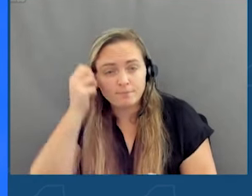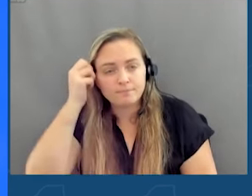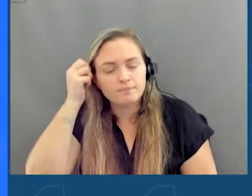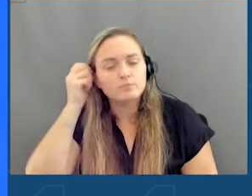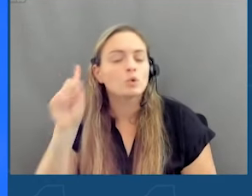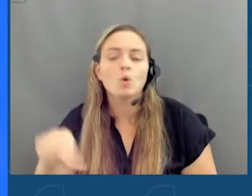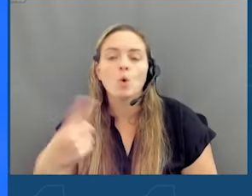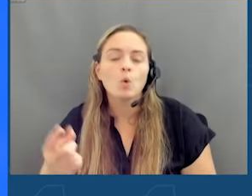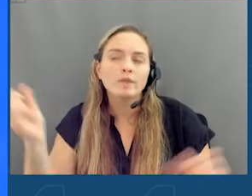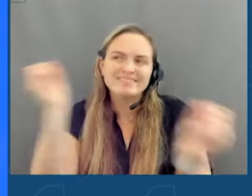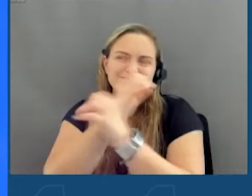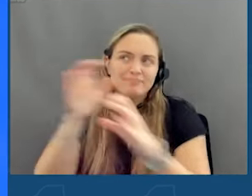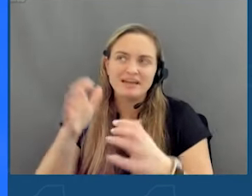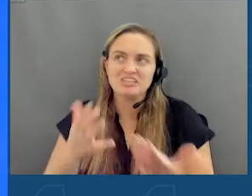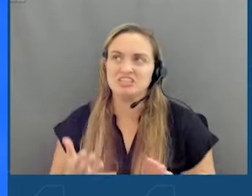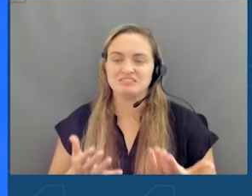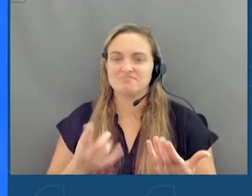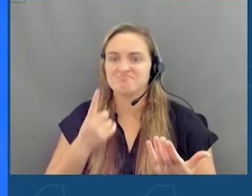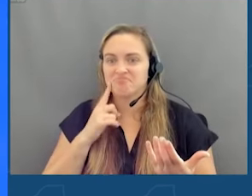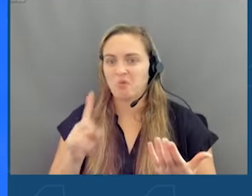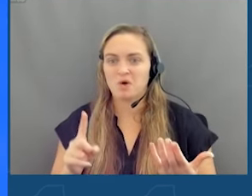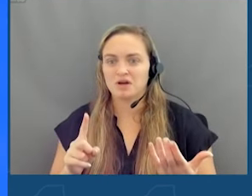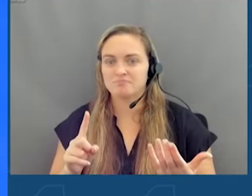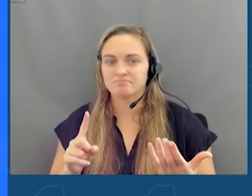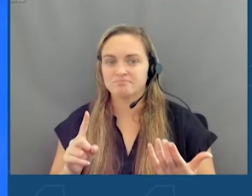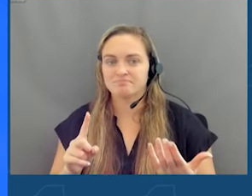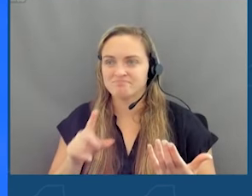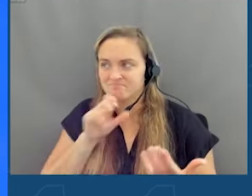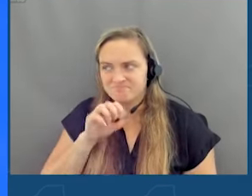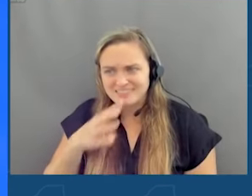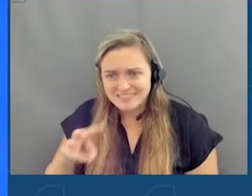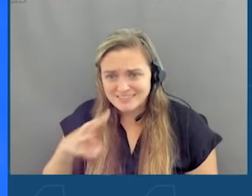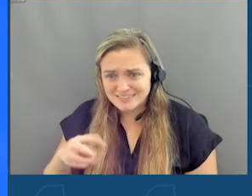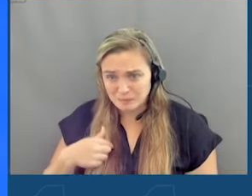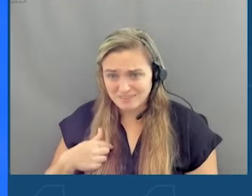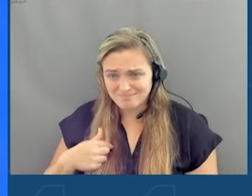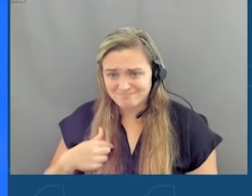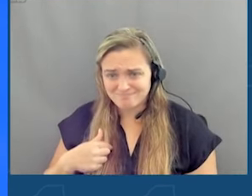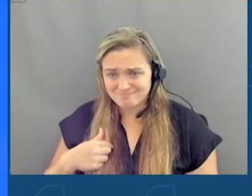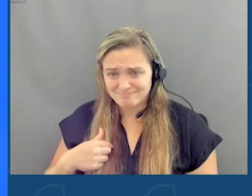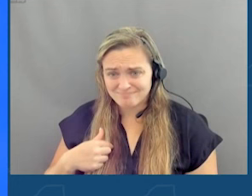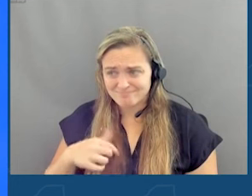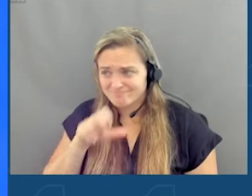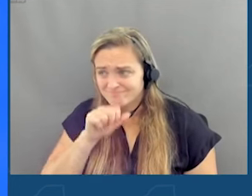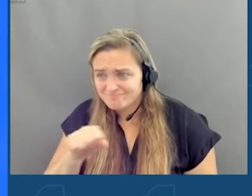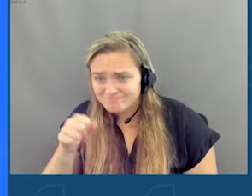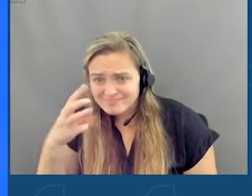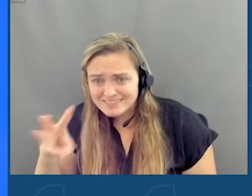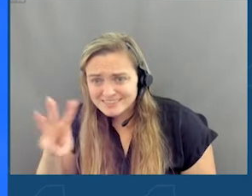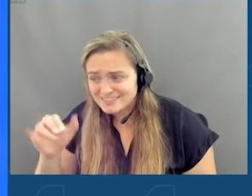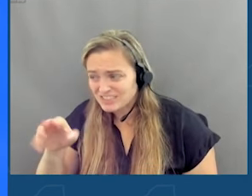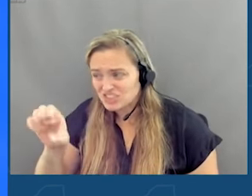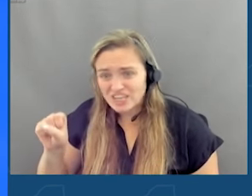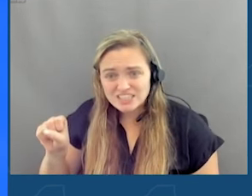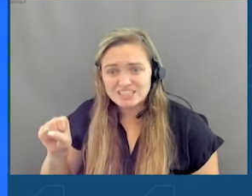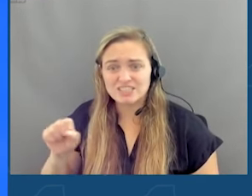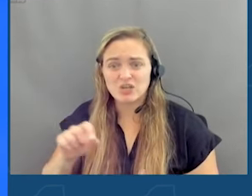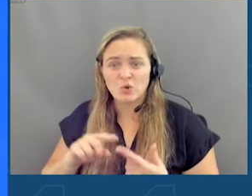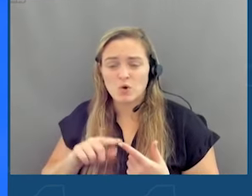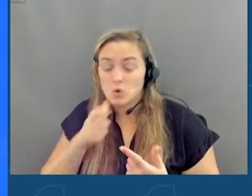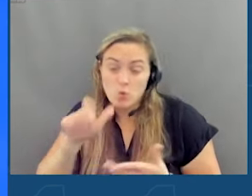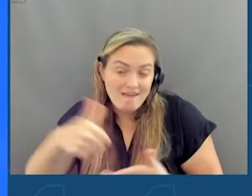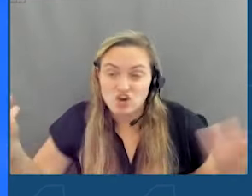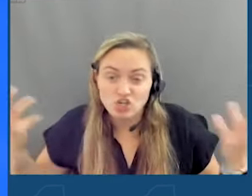only imagine what that might be like for 16-year-old me, or 16-year-old Chase, or whomever.